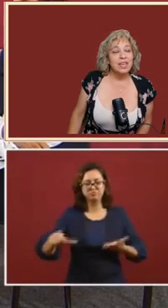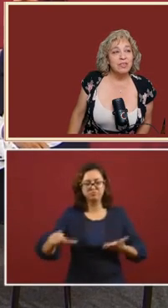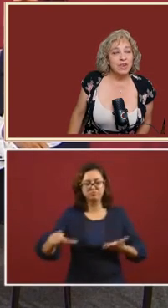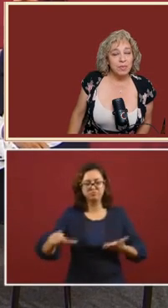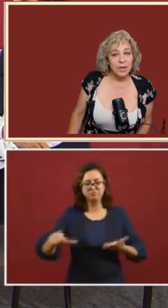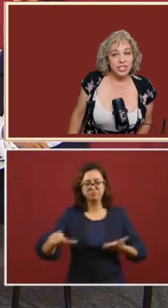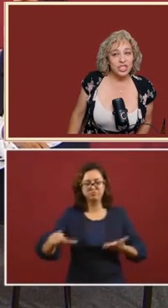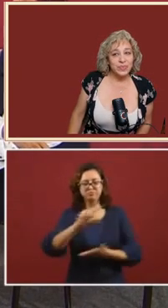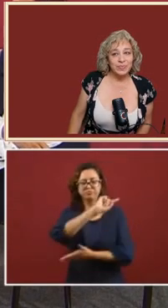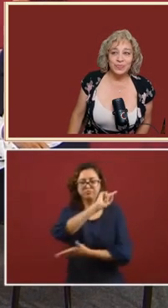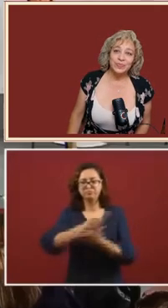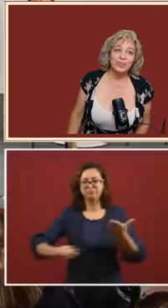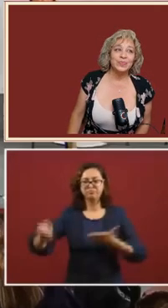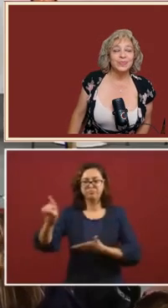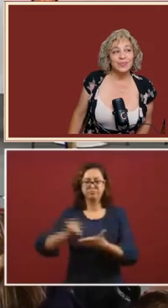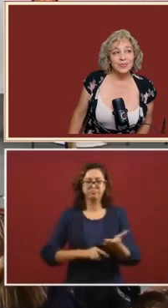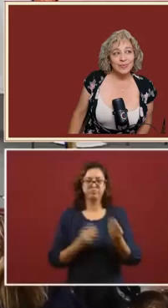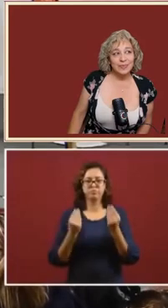Thank you very much.